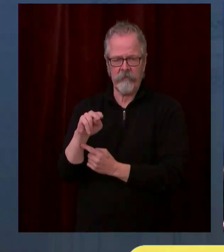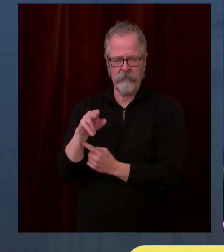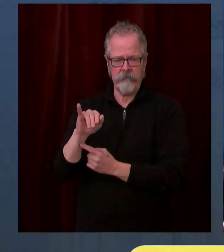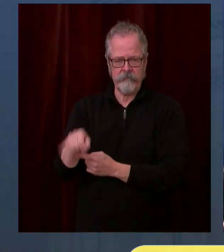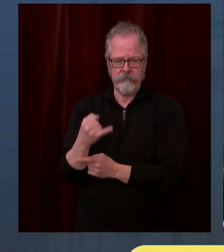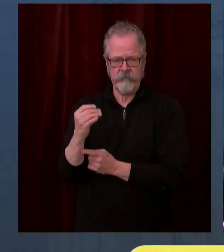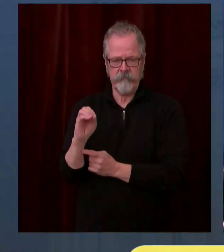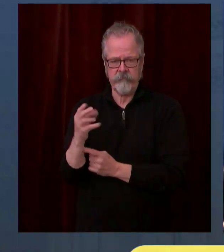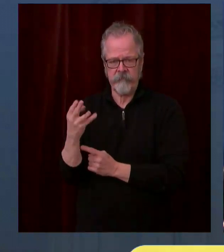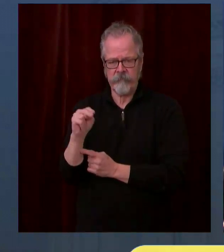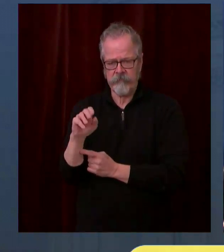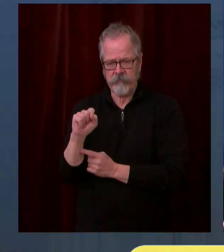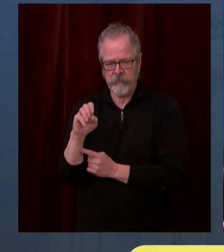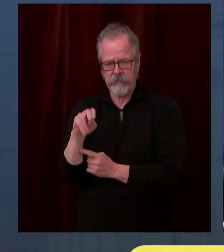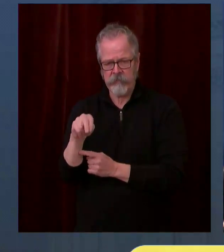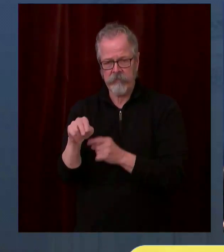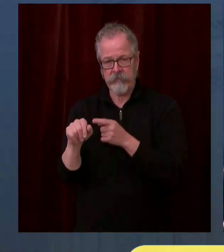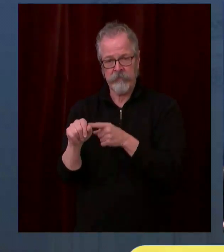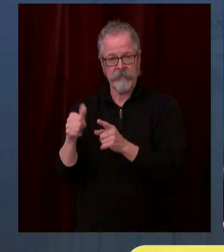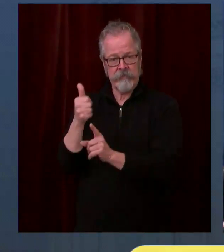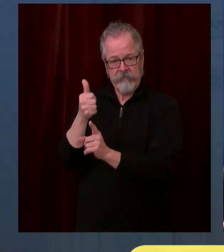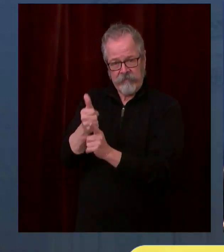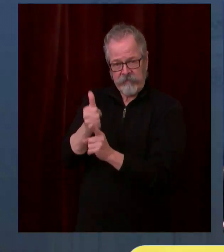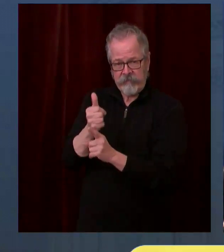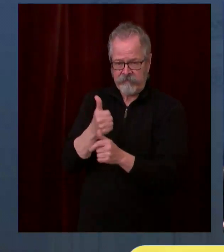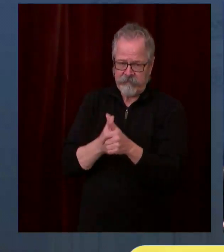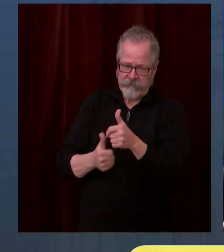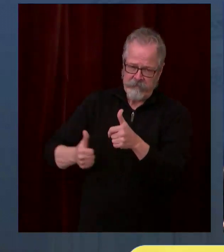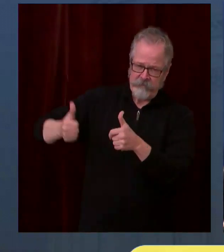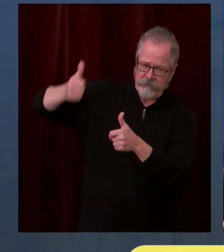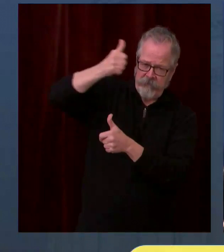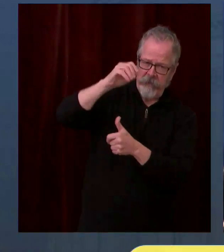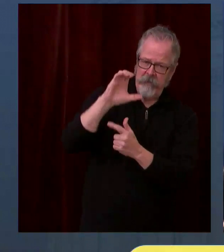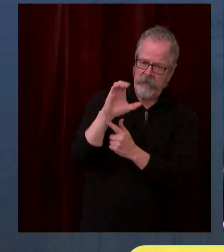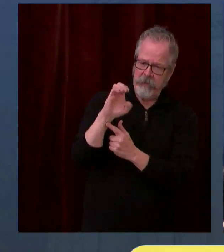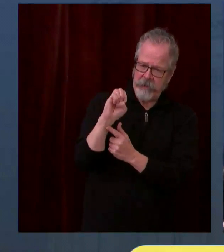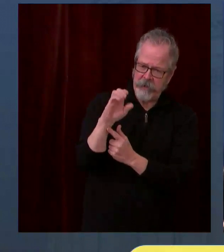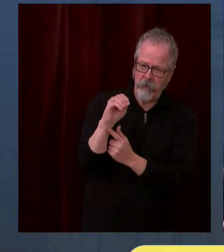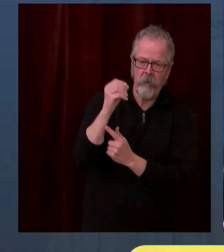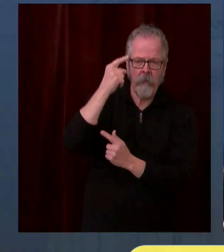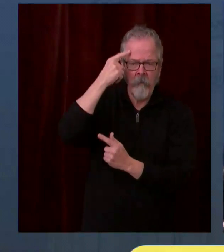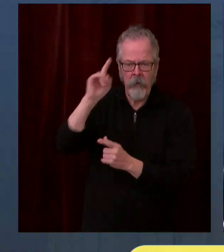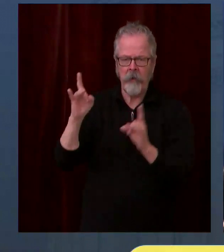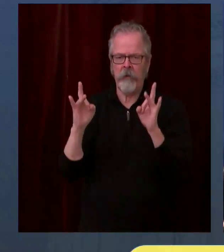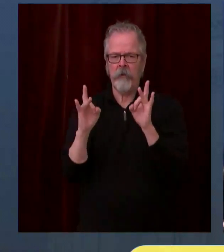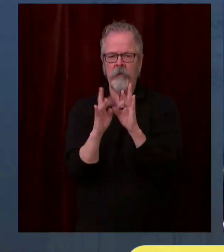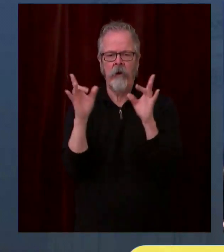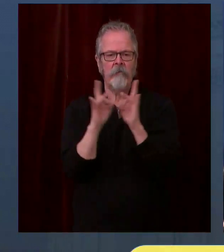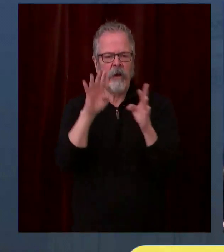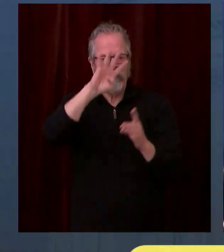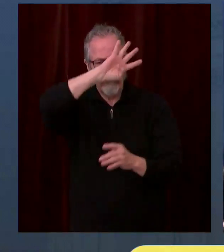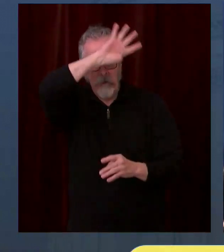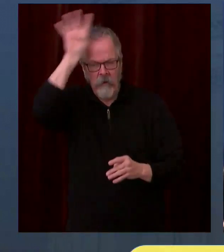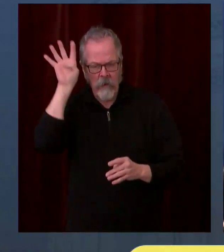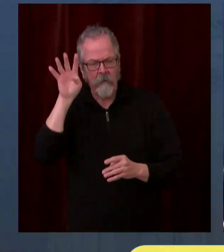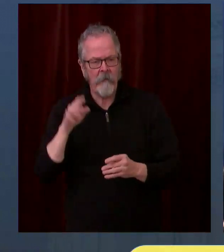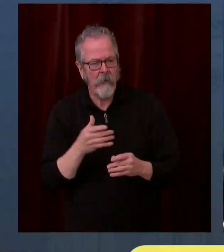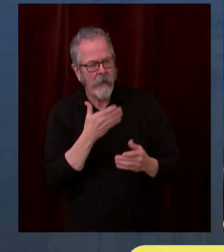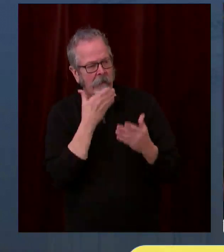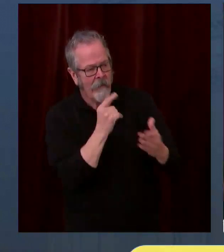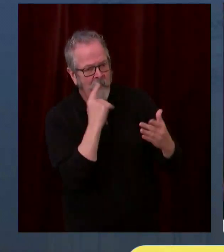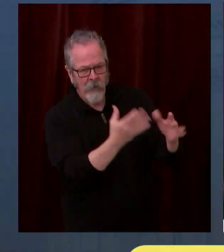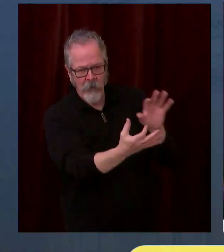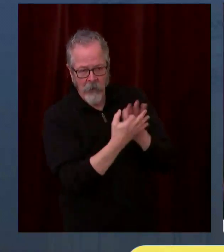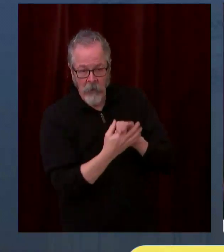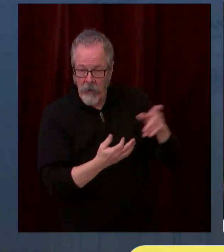precipitate this idea. Kevin thanks for joining us. Well thanks Governor and good afternoon. As Governor Inslee